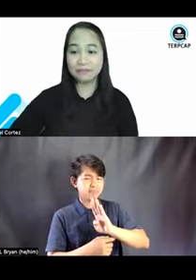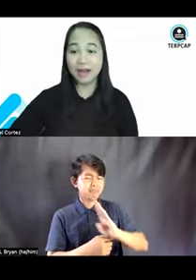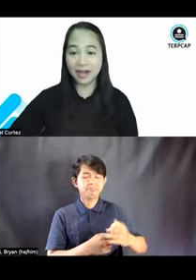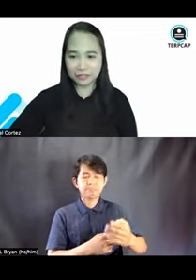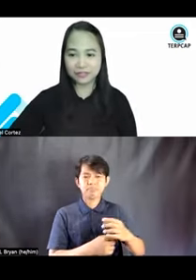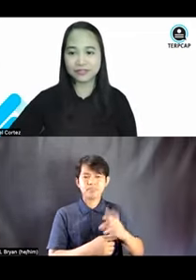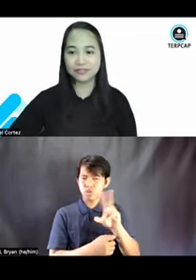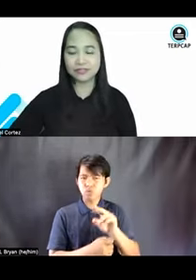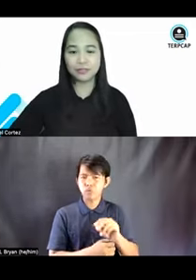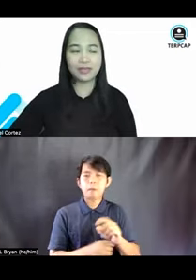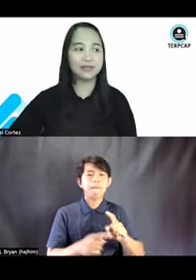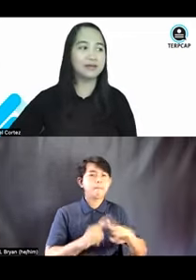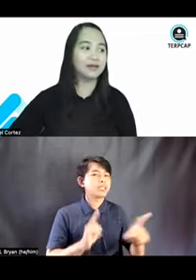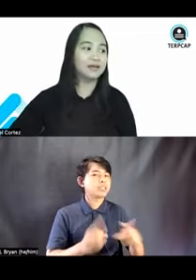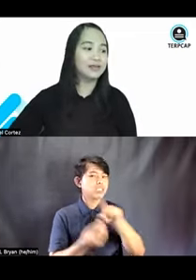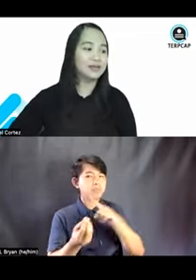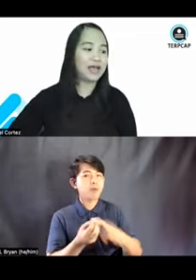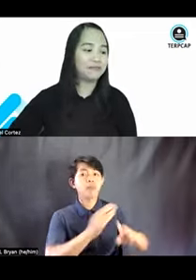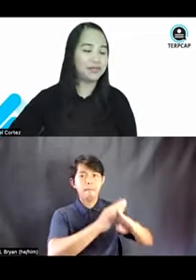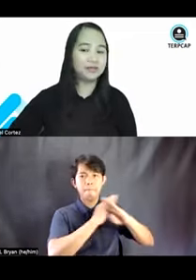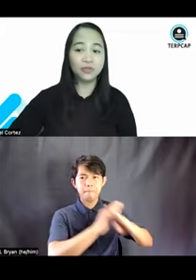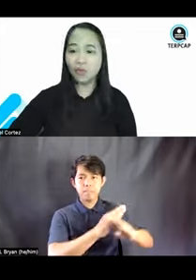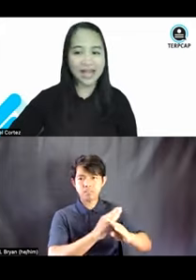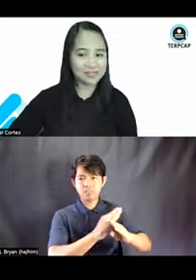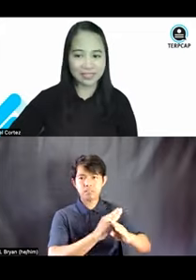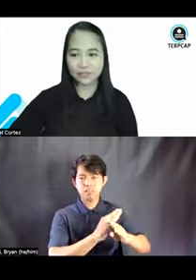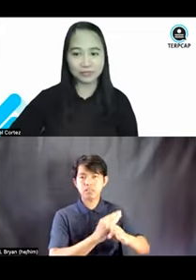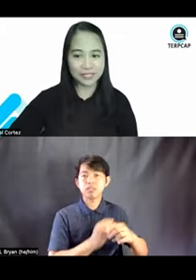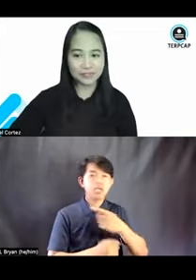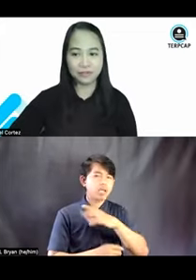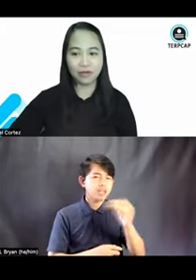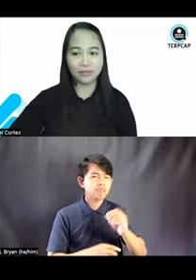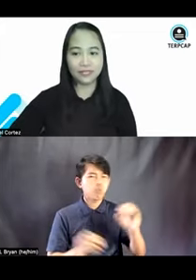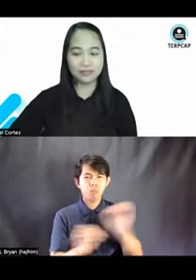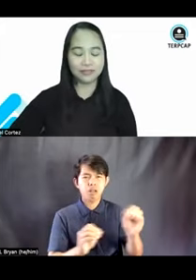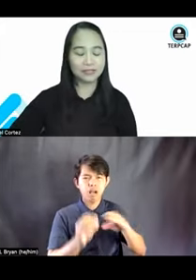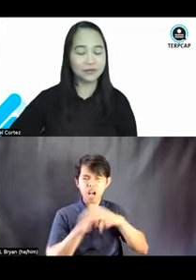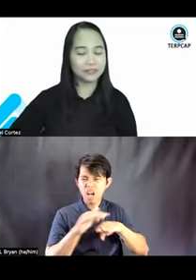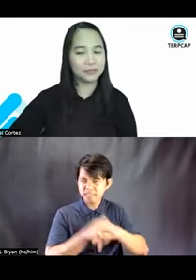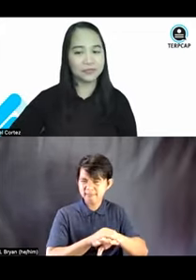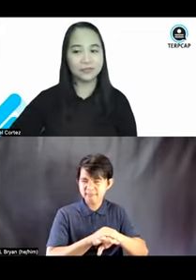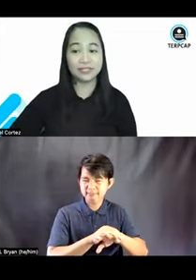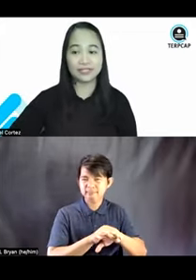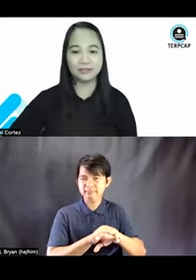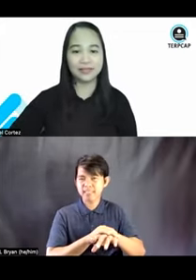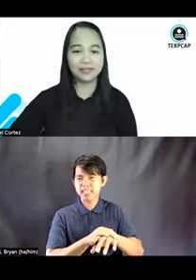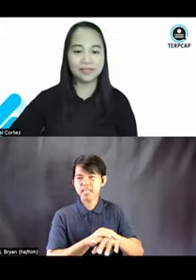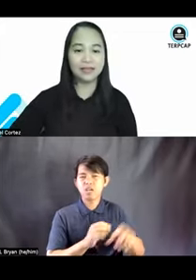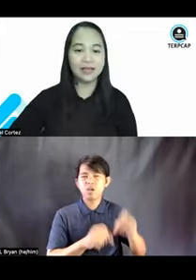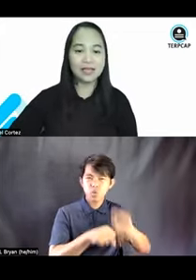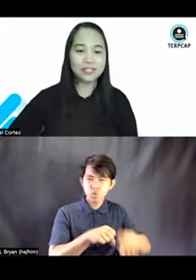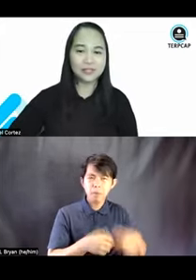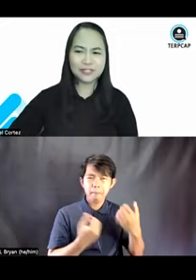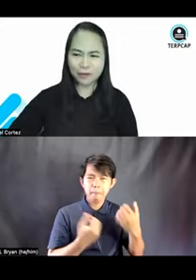having barriers and having no access to reasonable accommodation that contributes to disability.